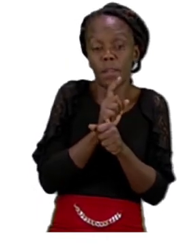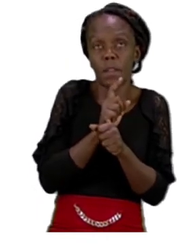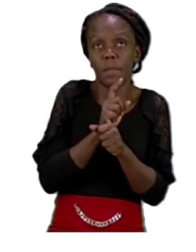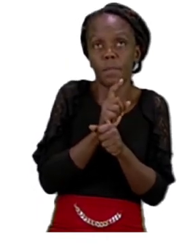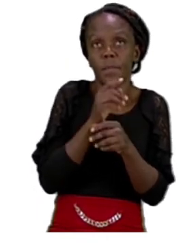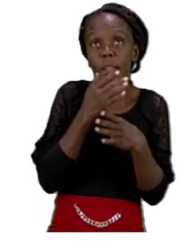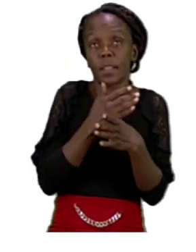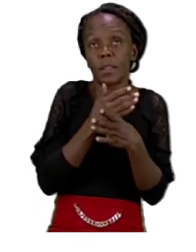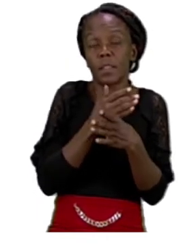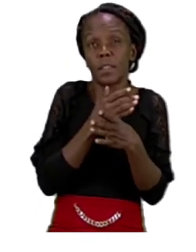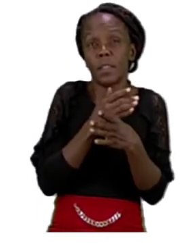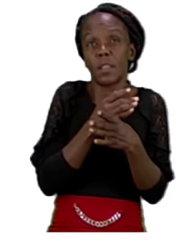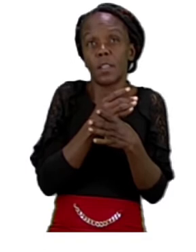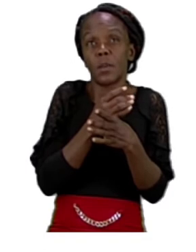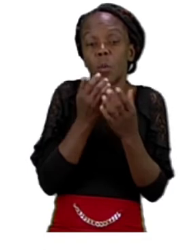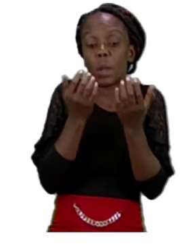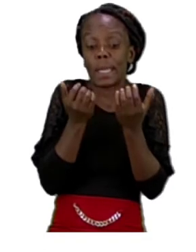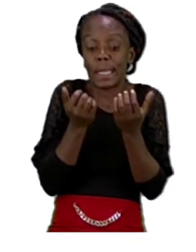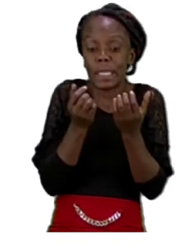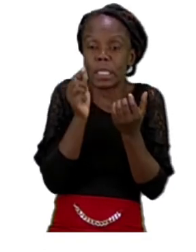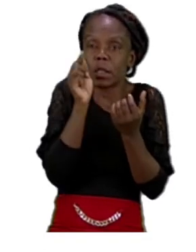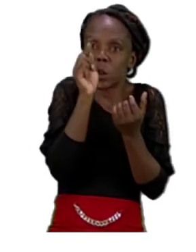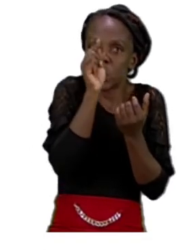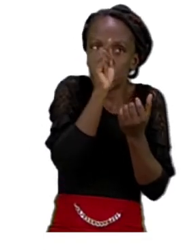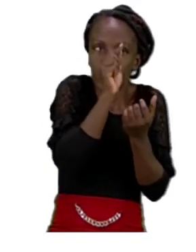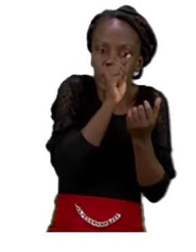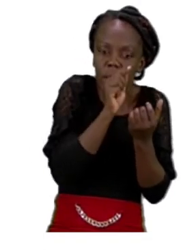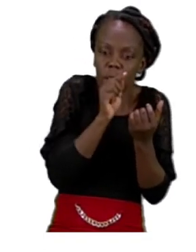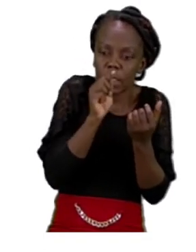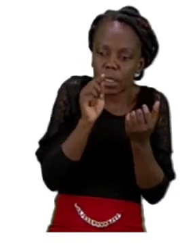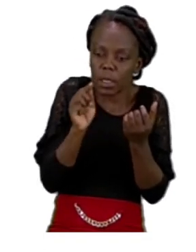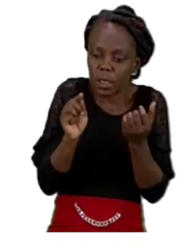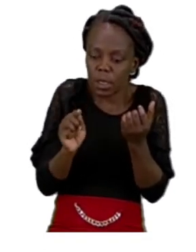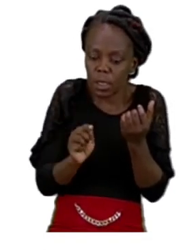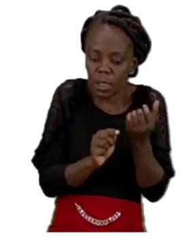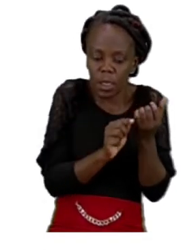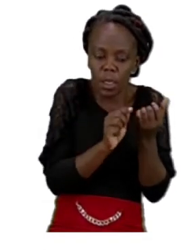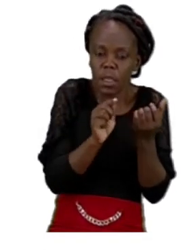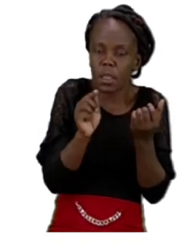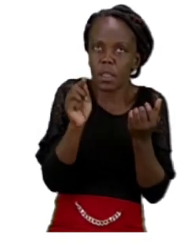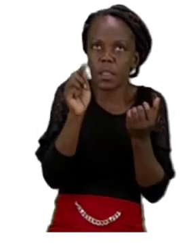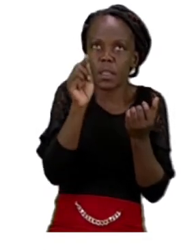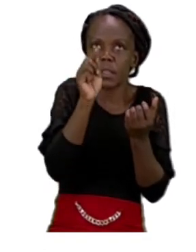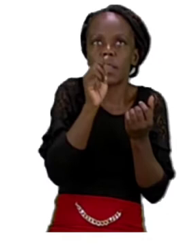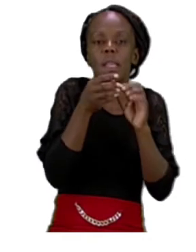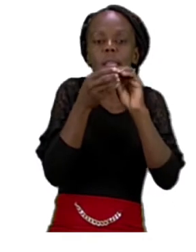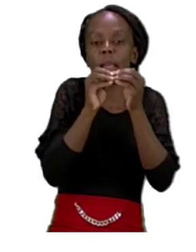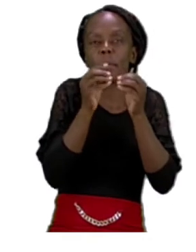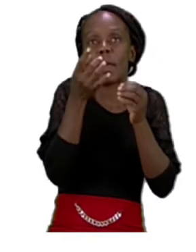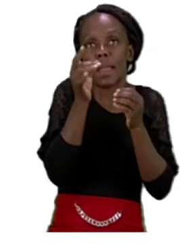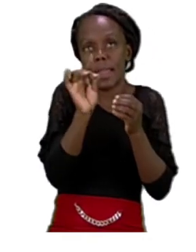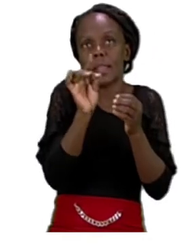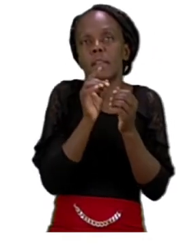first to try with your finger and then after you're done with your finger you can use a pencil